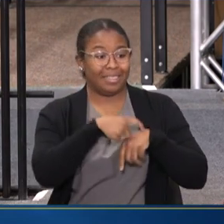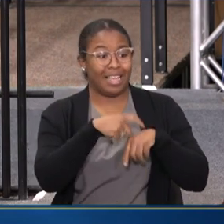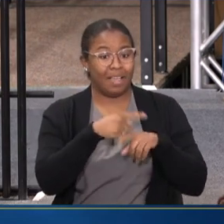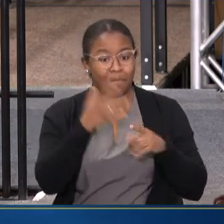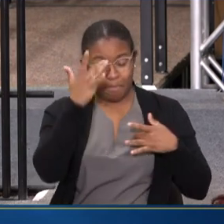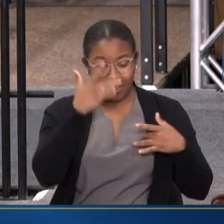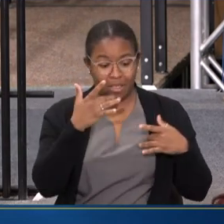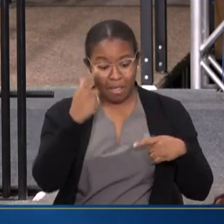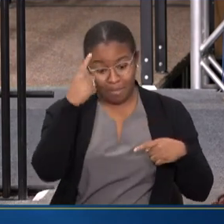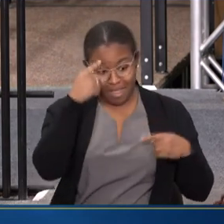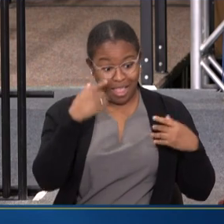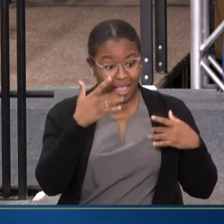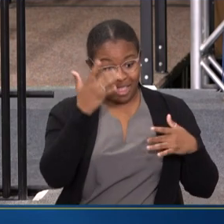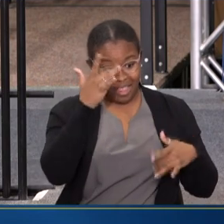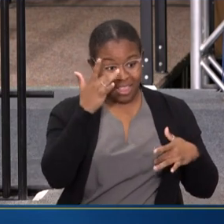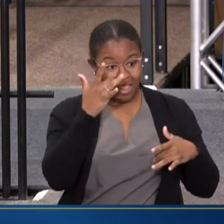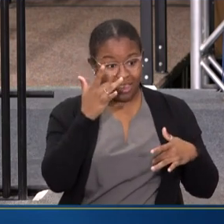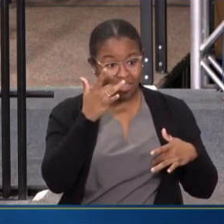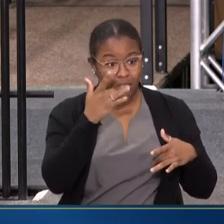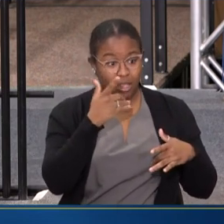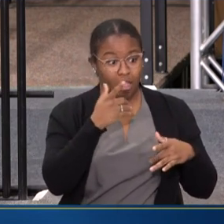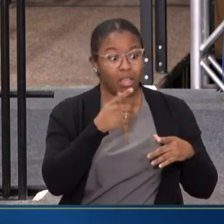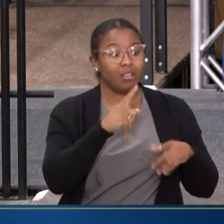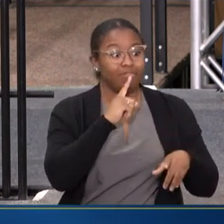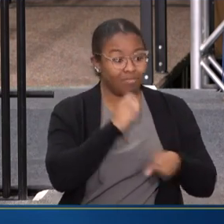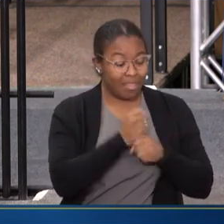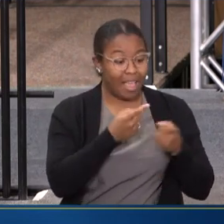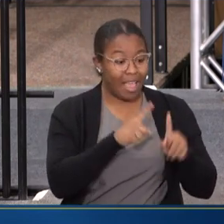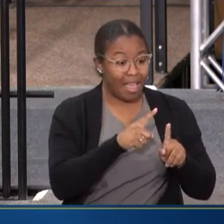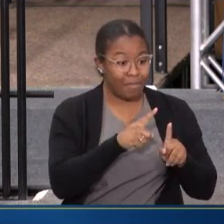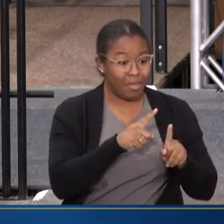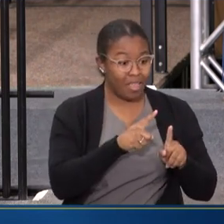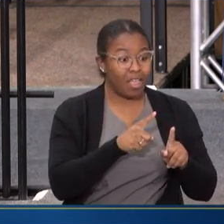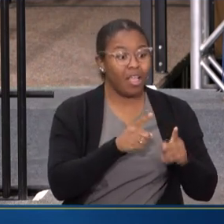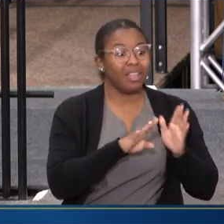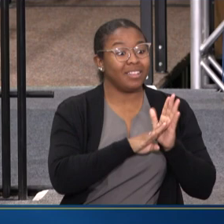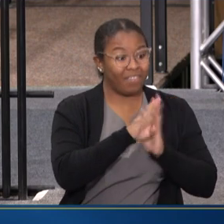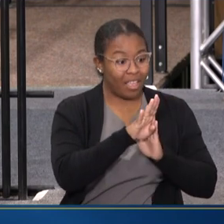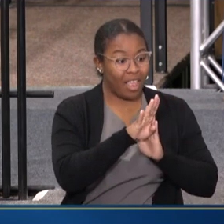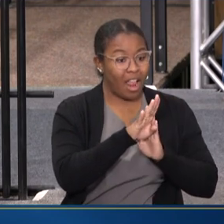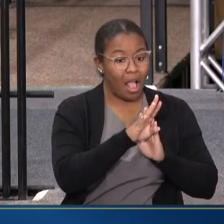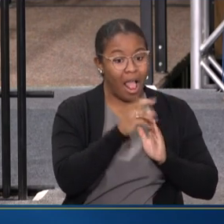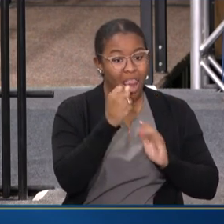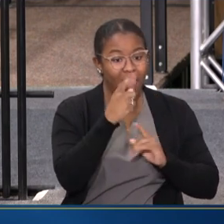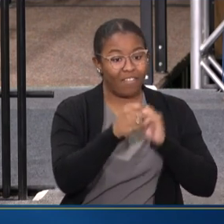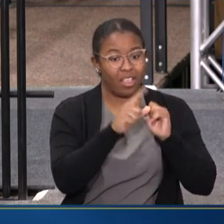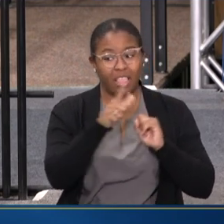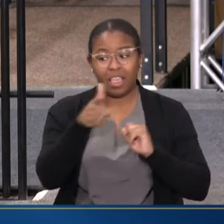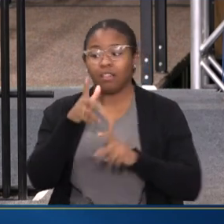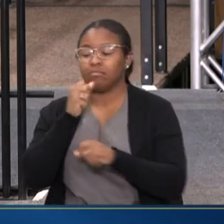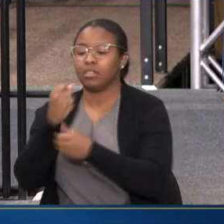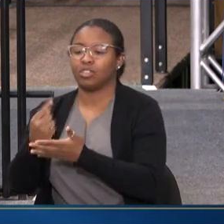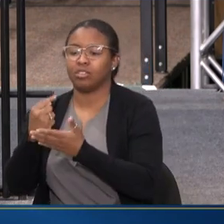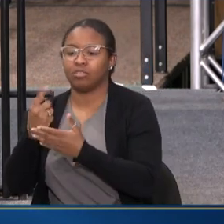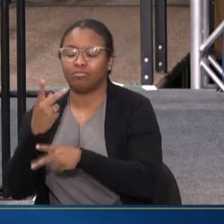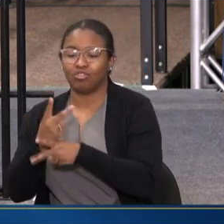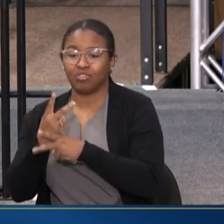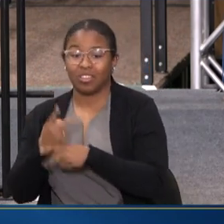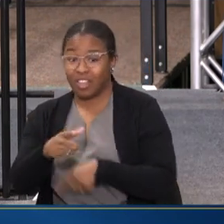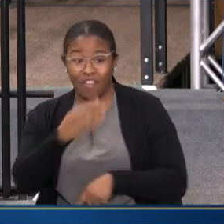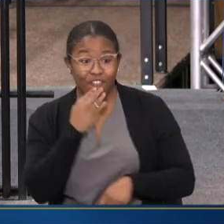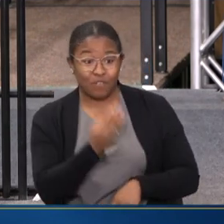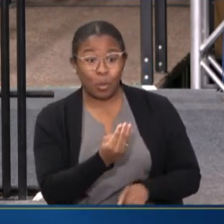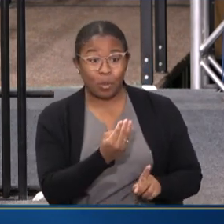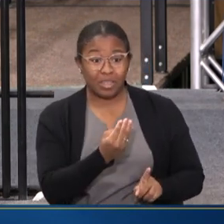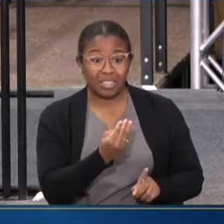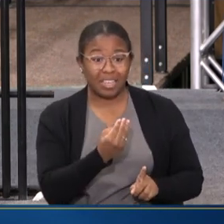ILLNESS THAT DEVELOPS AND WHEN THEY GET CARE. BUT WE WANT TO REALLY REVERSE THAT AND GET TO THEM EARLY. YOU CAN TAKE A 14-YEAR-OLD, THEY DON'T GET